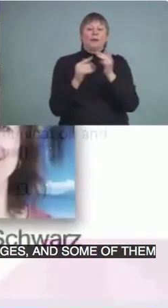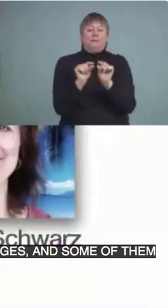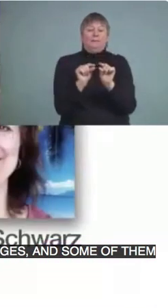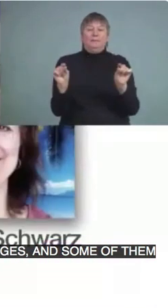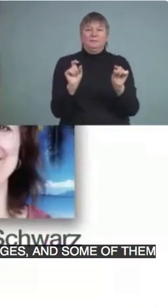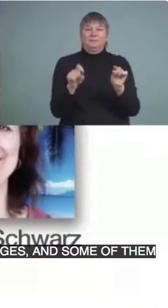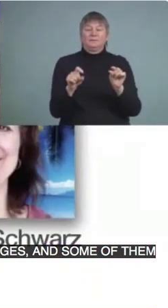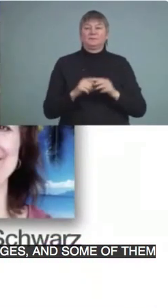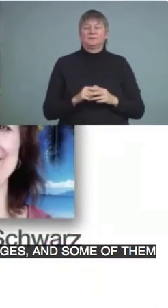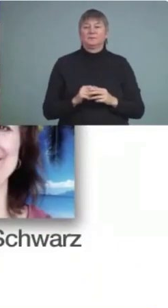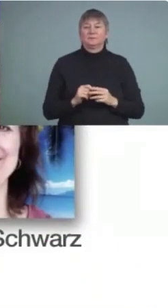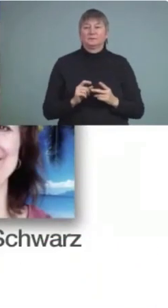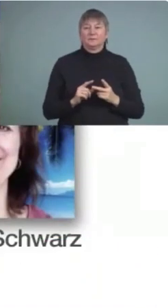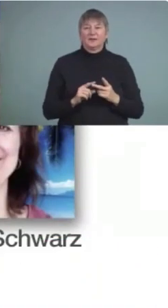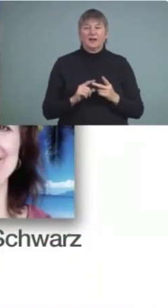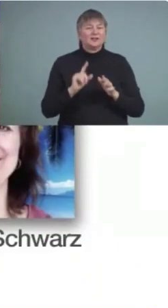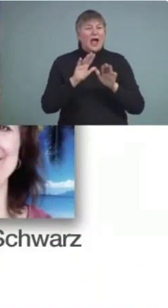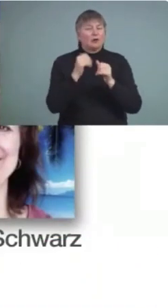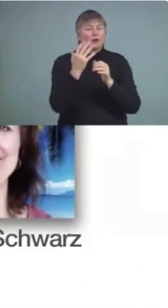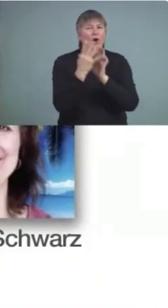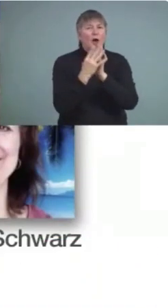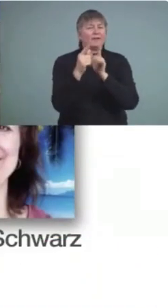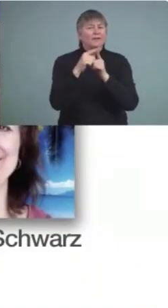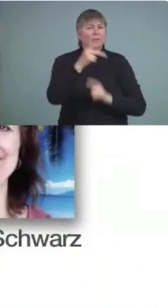Oh, and they're wondering how they can get a copy of the PowerPoint.